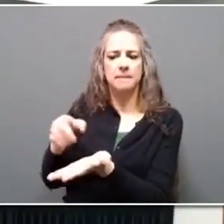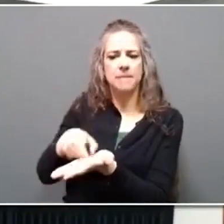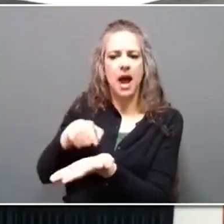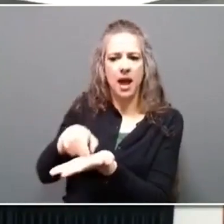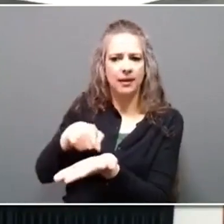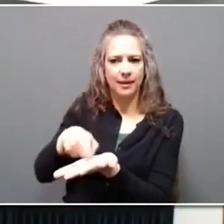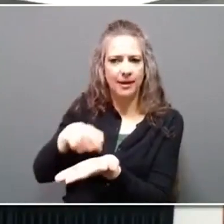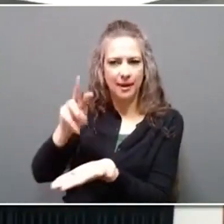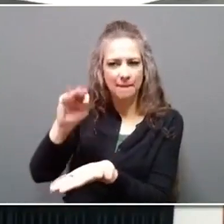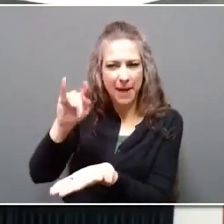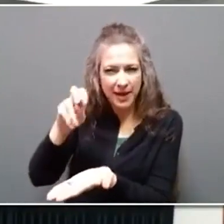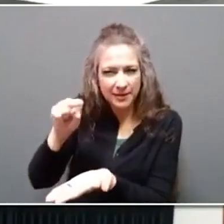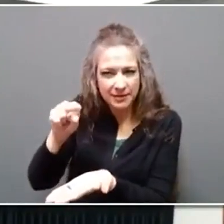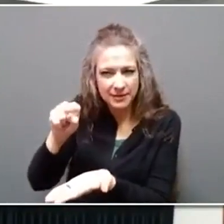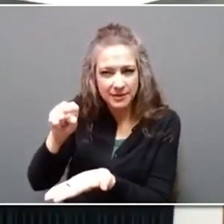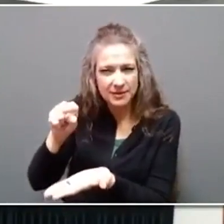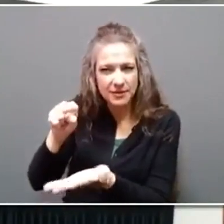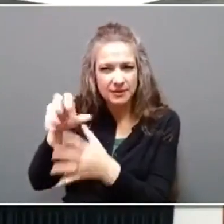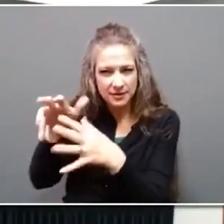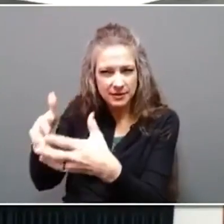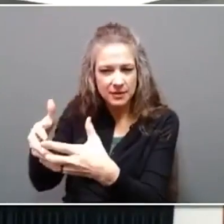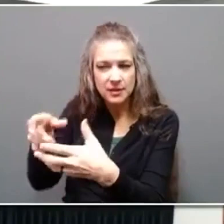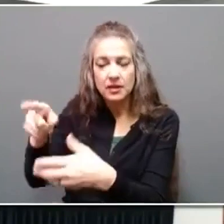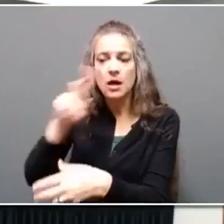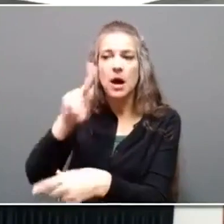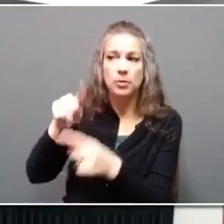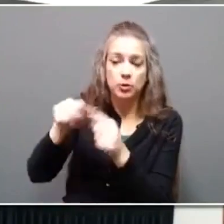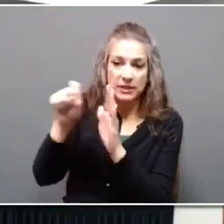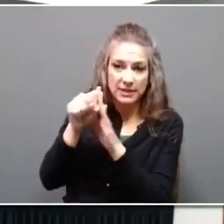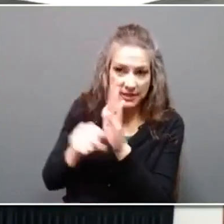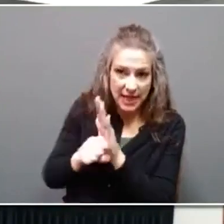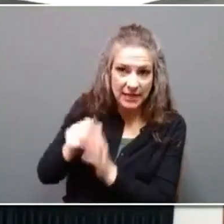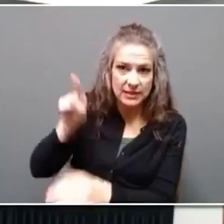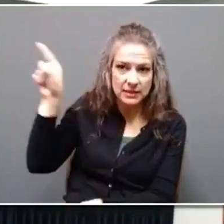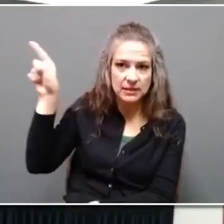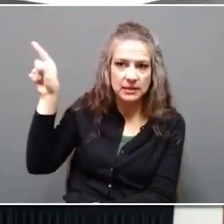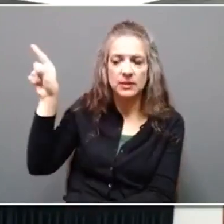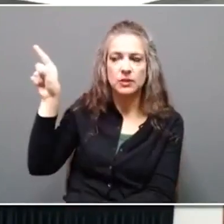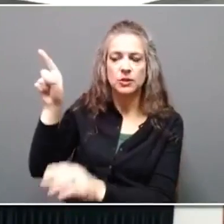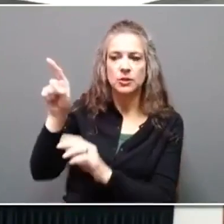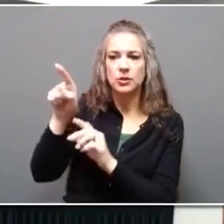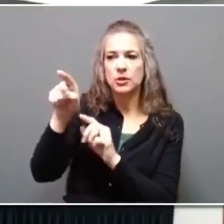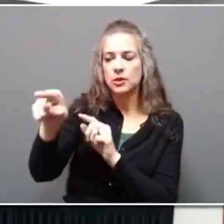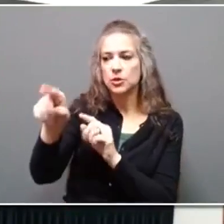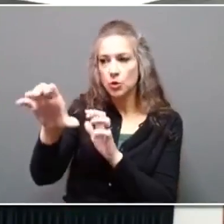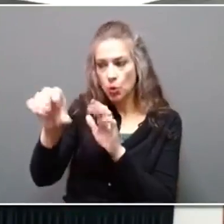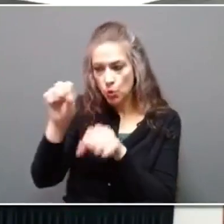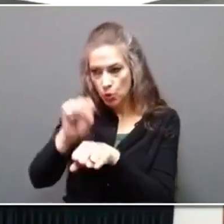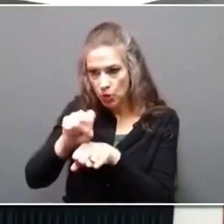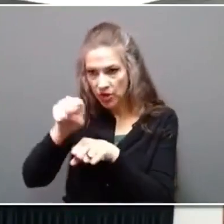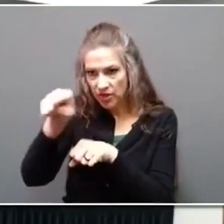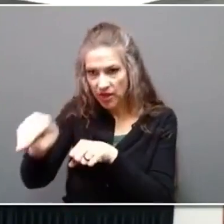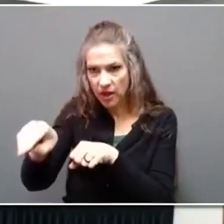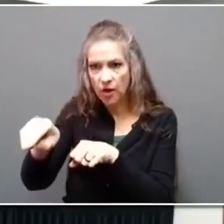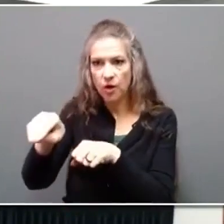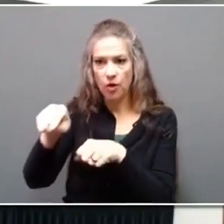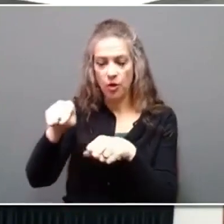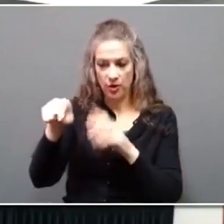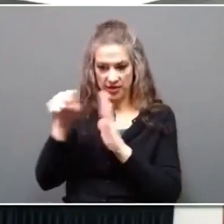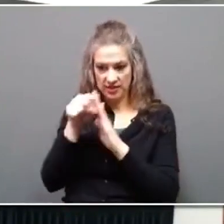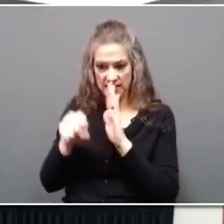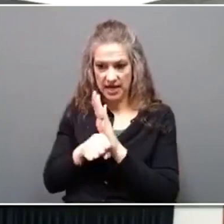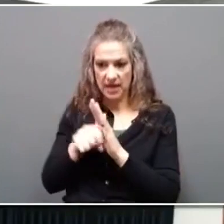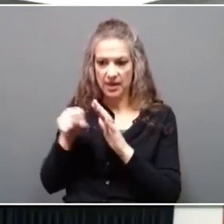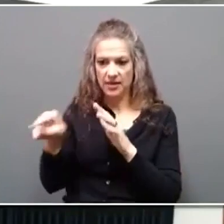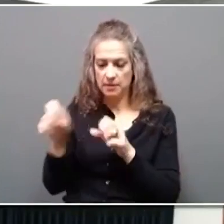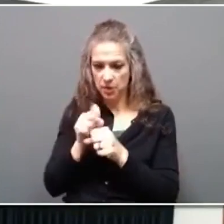to the state and that division to be doing the work on the ground. They get incoming from folks about areas